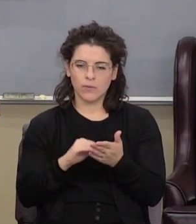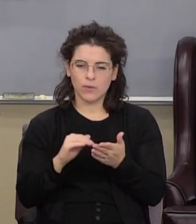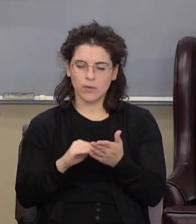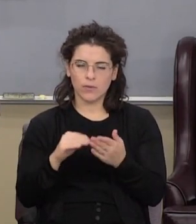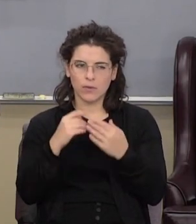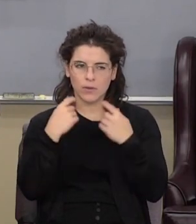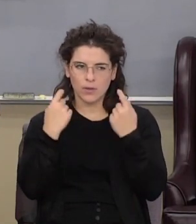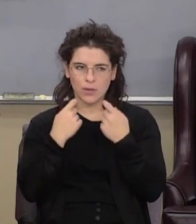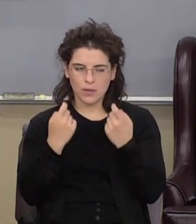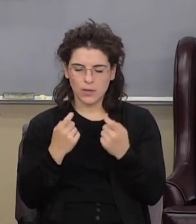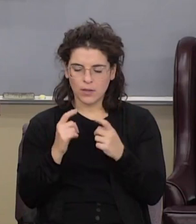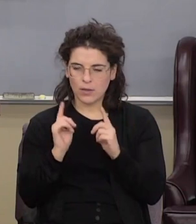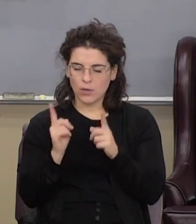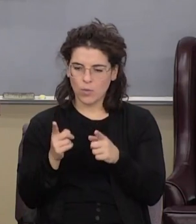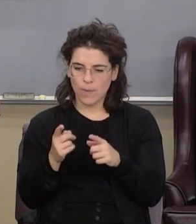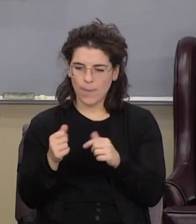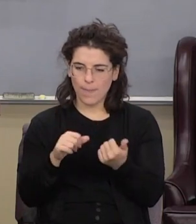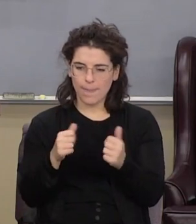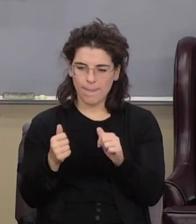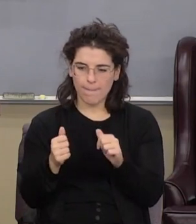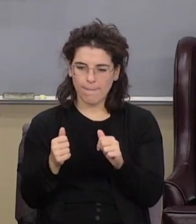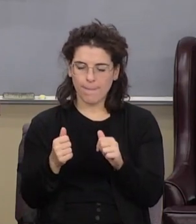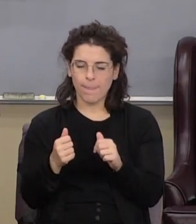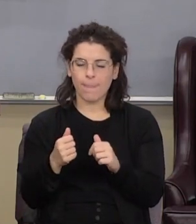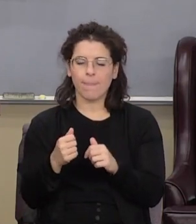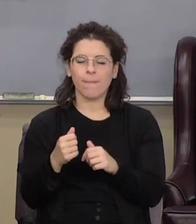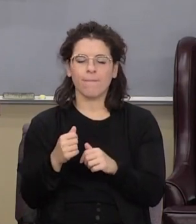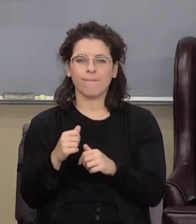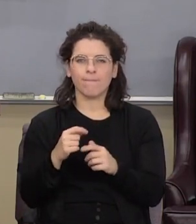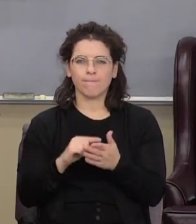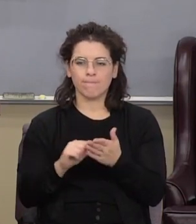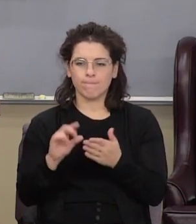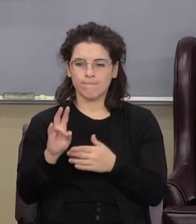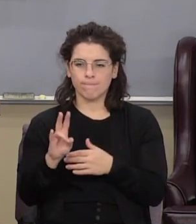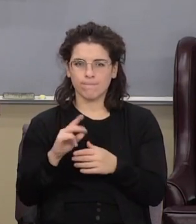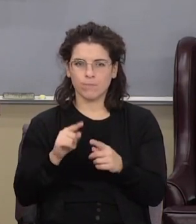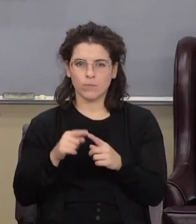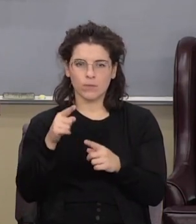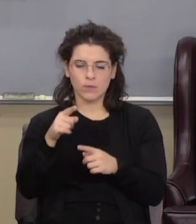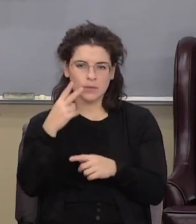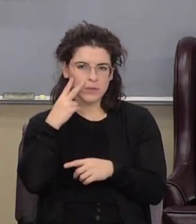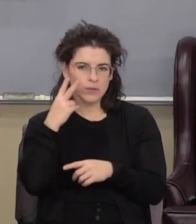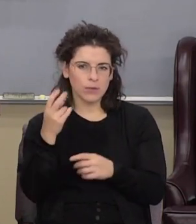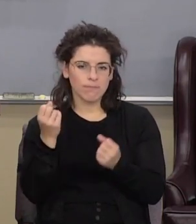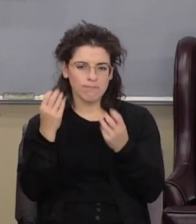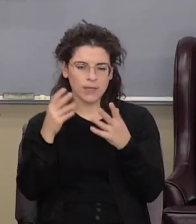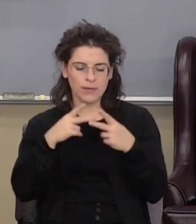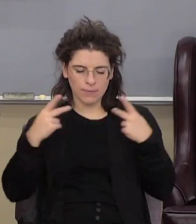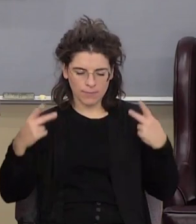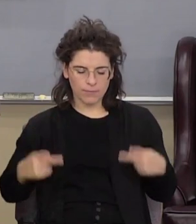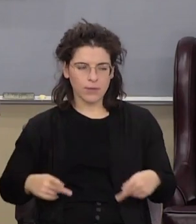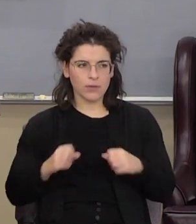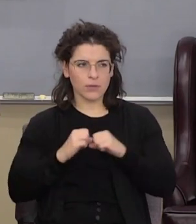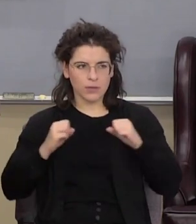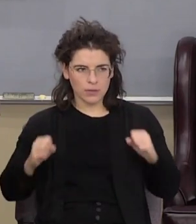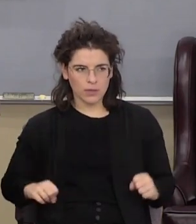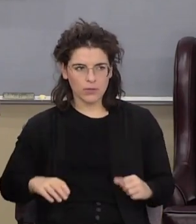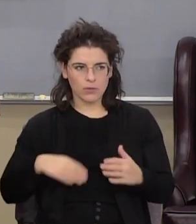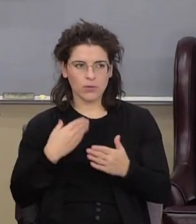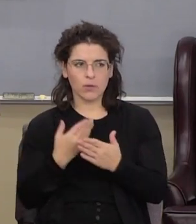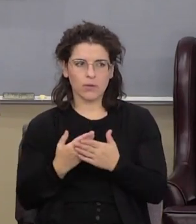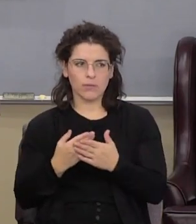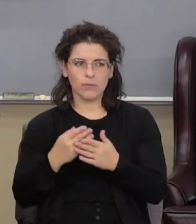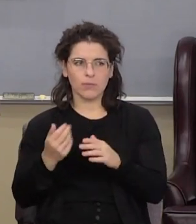they go out and they're baptized of him verse number 7 when he saw many of the pharisees and Sadducees come to his baptism